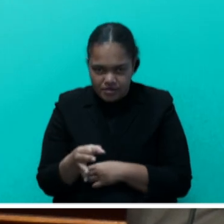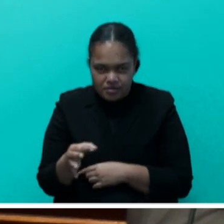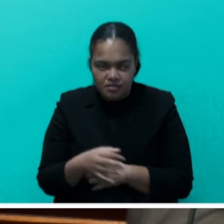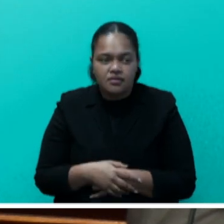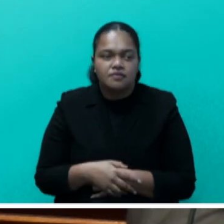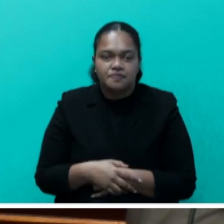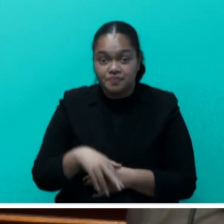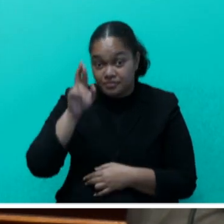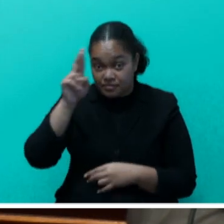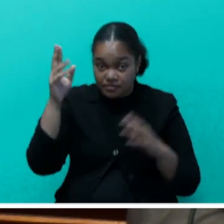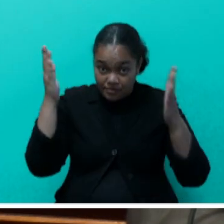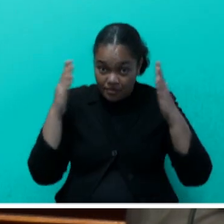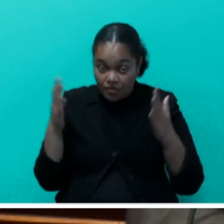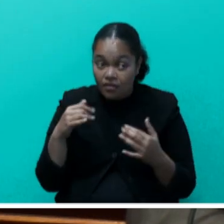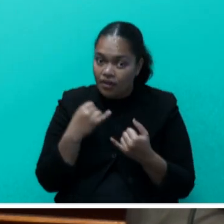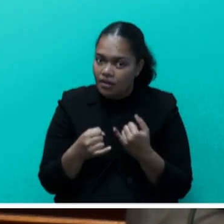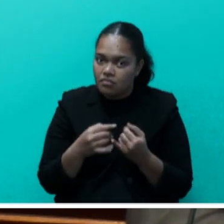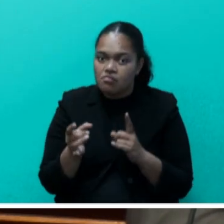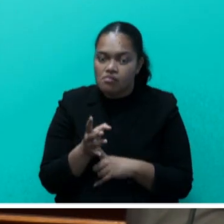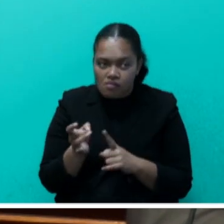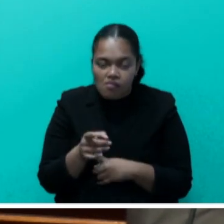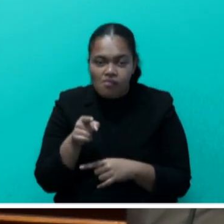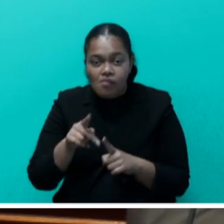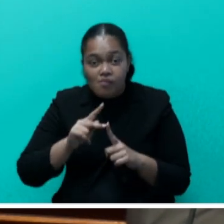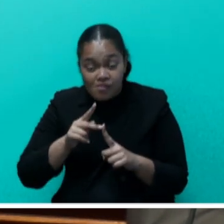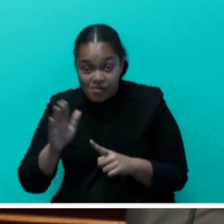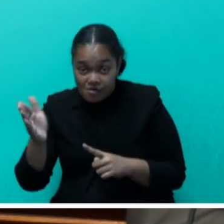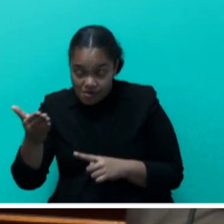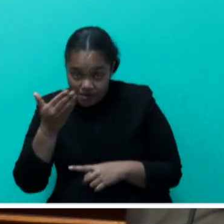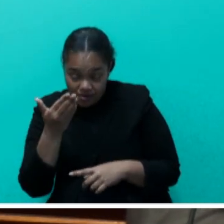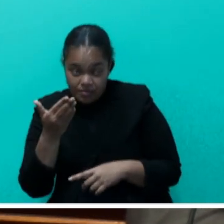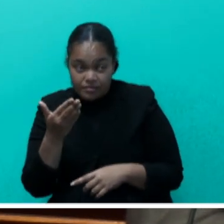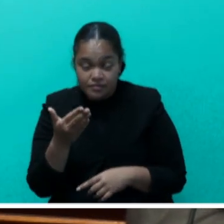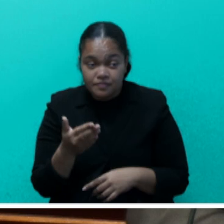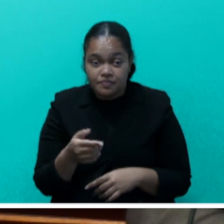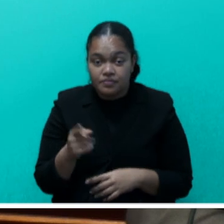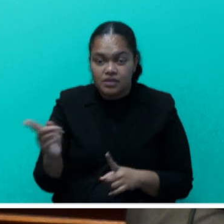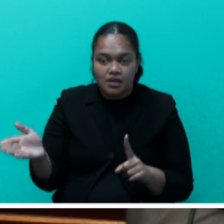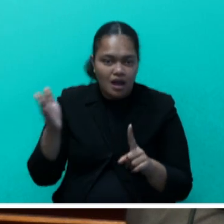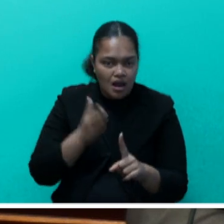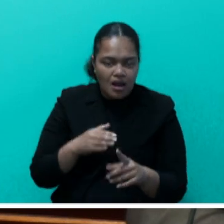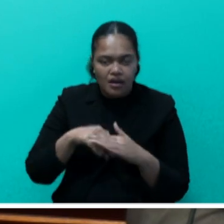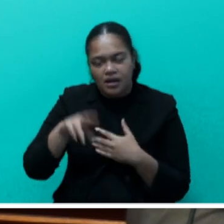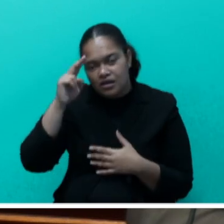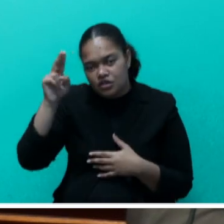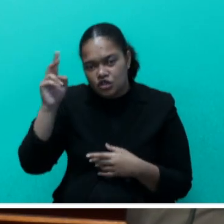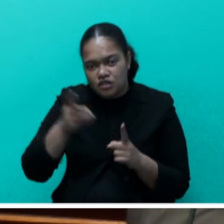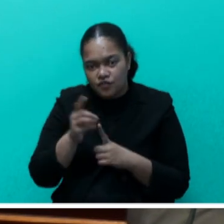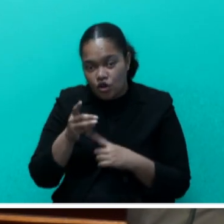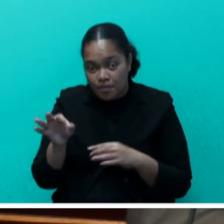Mr. Speaker, sir, it is crucial to emphasize that the priorities outlined in a bus align with our national development plans